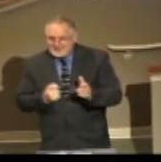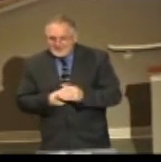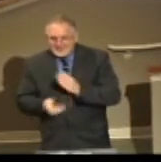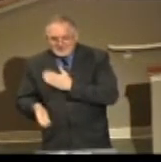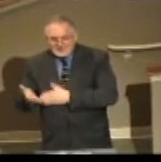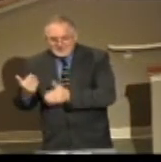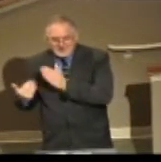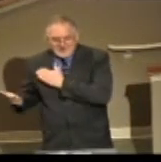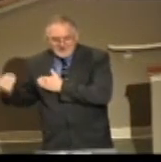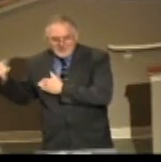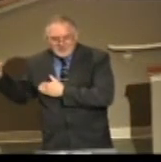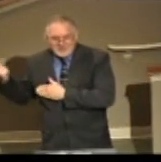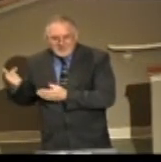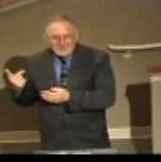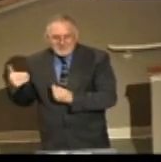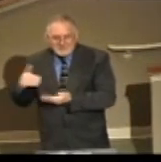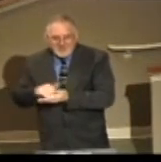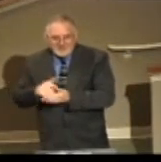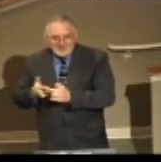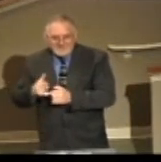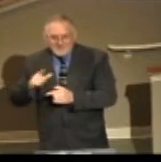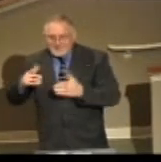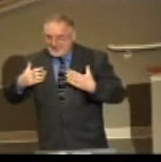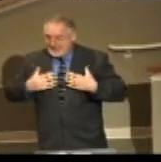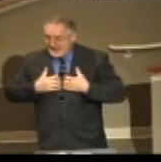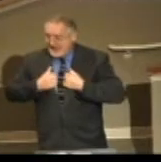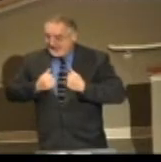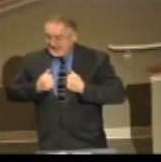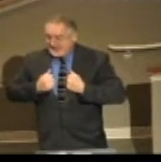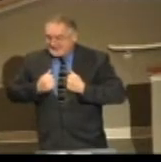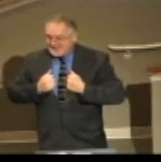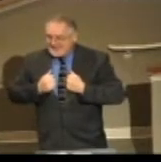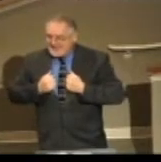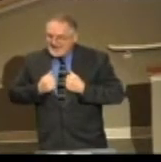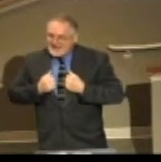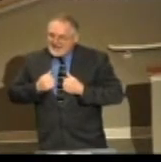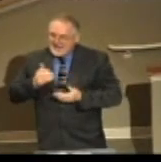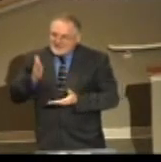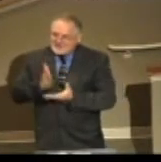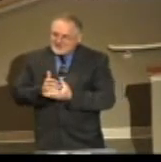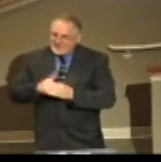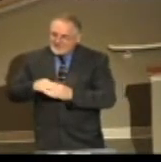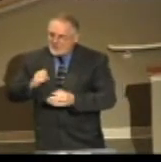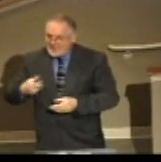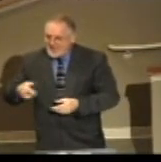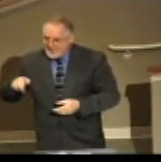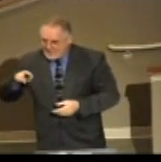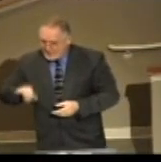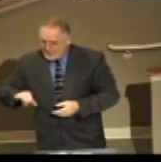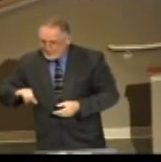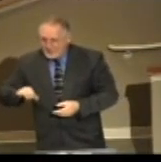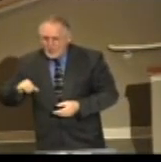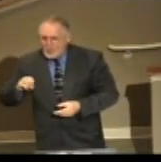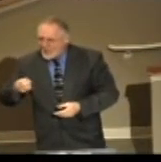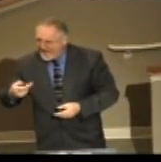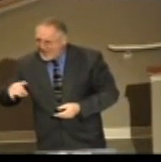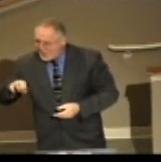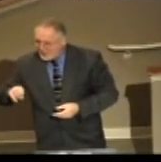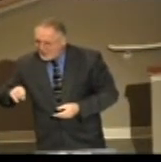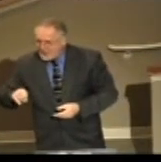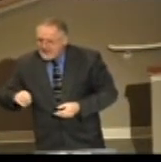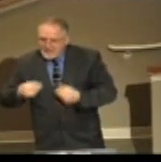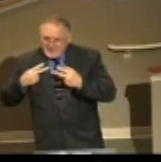Years ago, we were coming back from Canada, and we stopped in Torito, Ohio, and got off the exit and was going to get some gasoline. And we saw a place called the